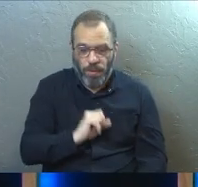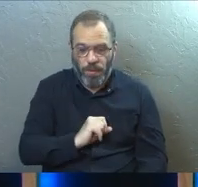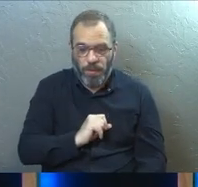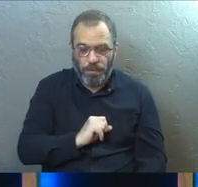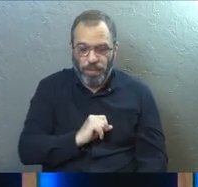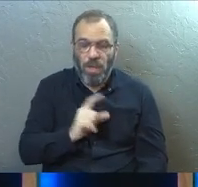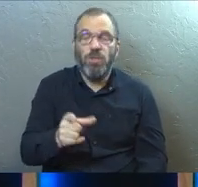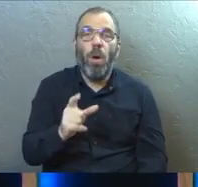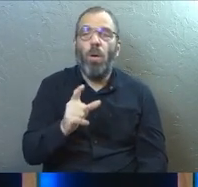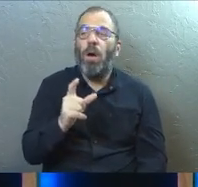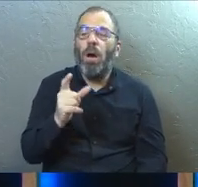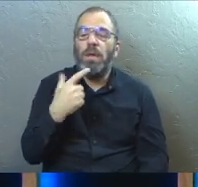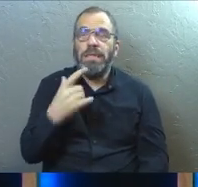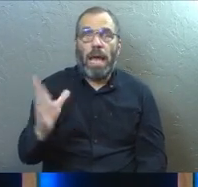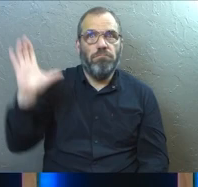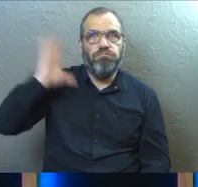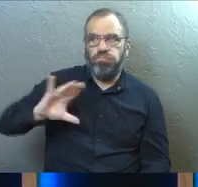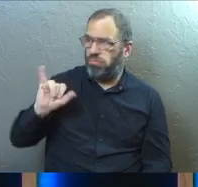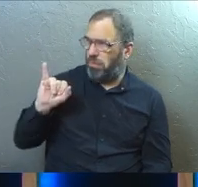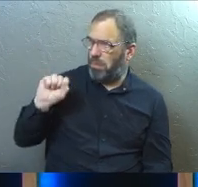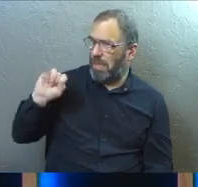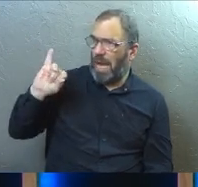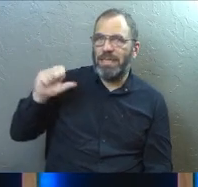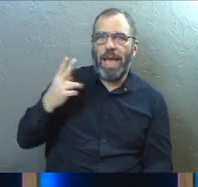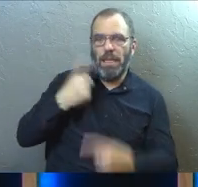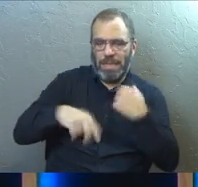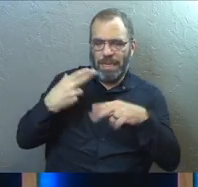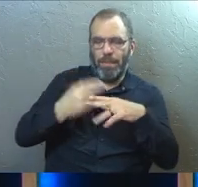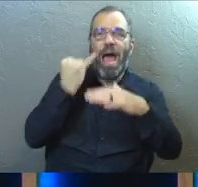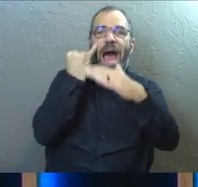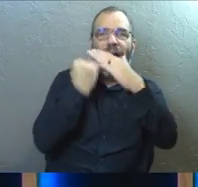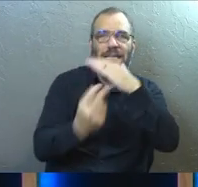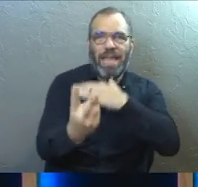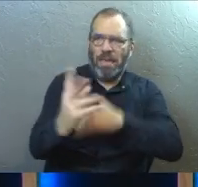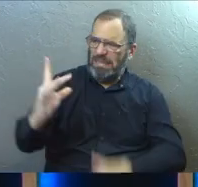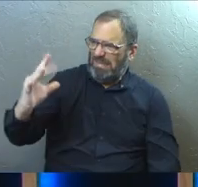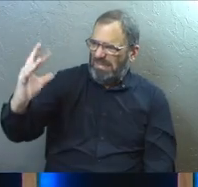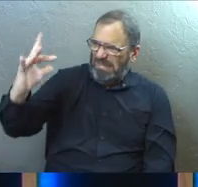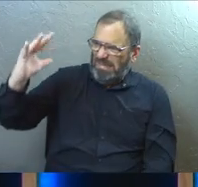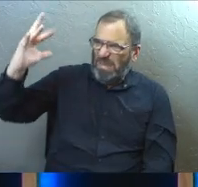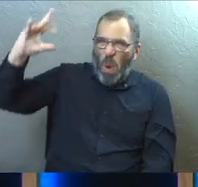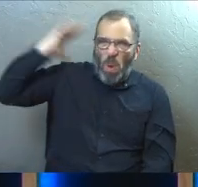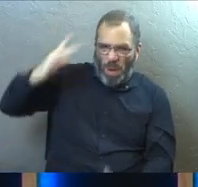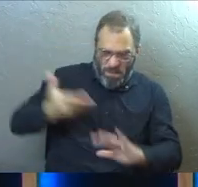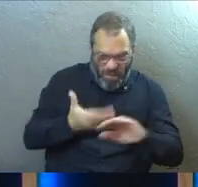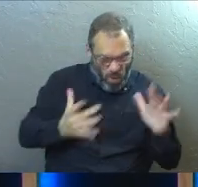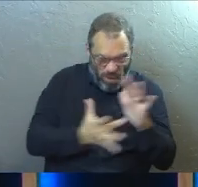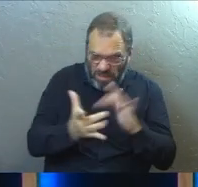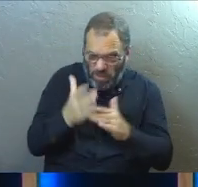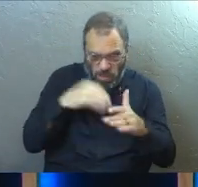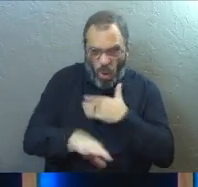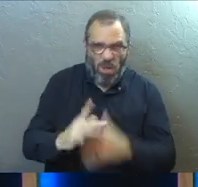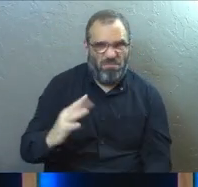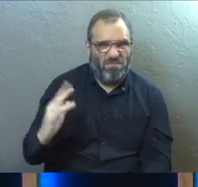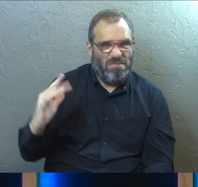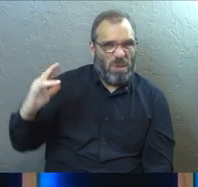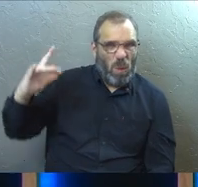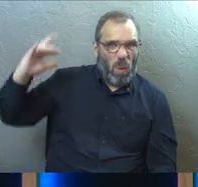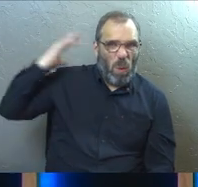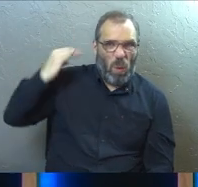So a saying is back in Isaiah in the Old Testament, hundreds and hundreds and hundreds of years before Jesus was even born,